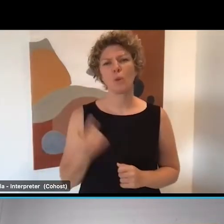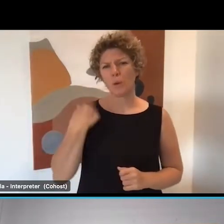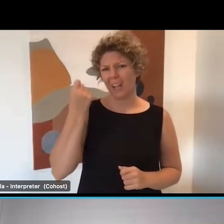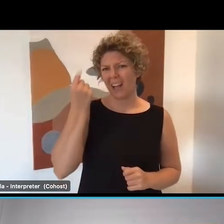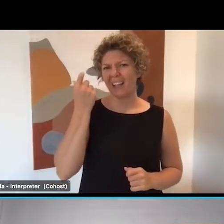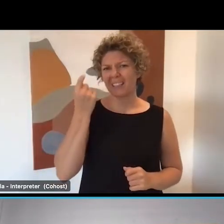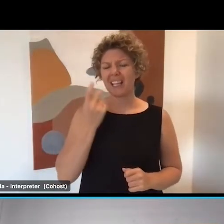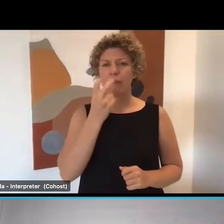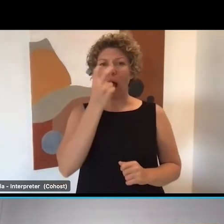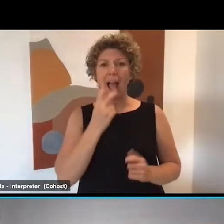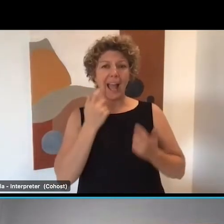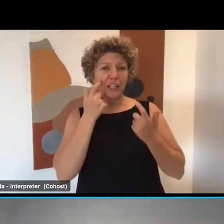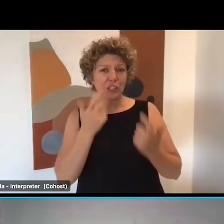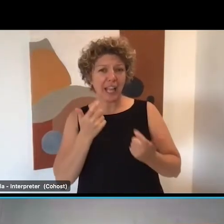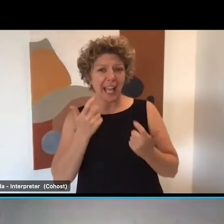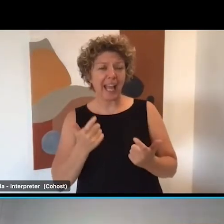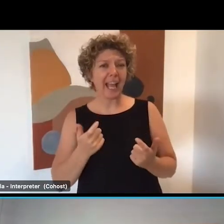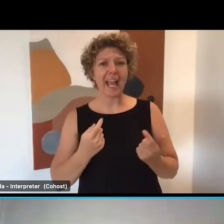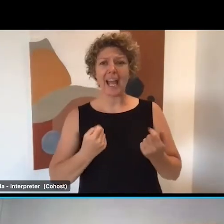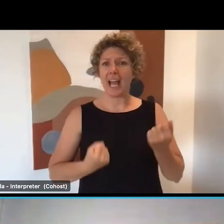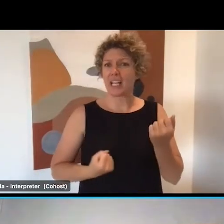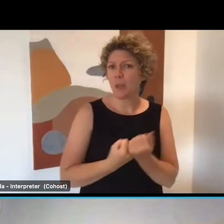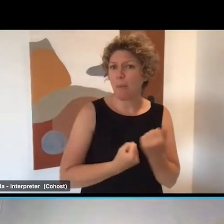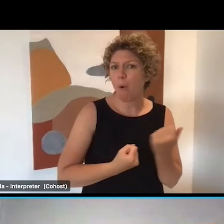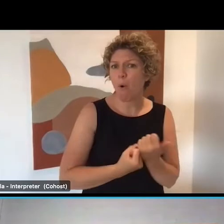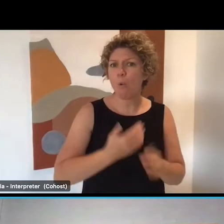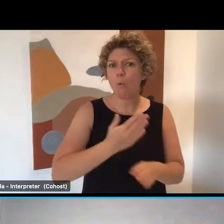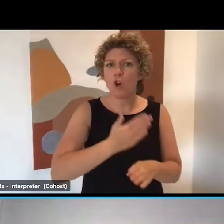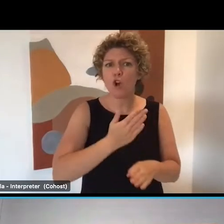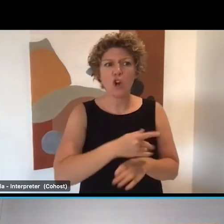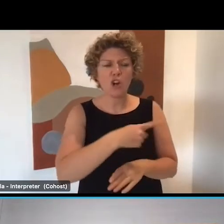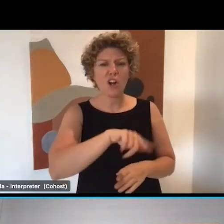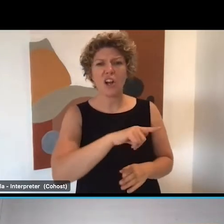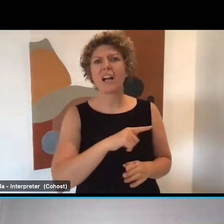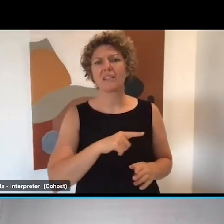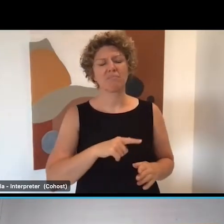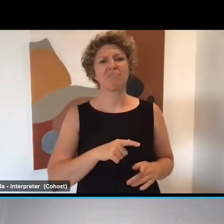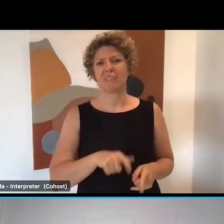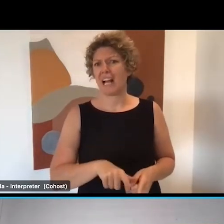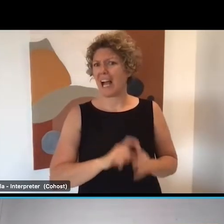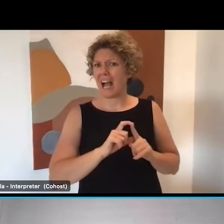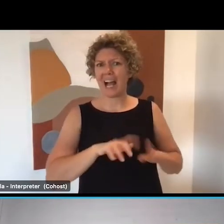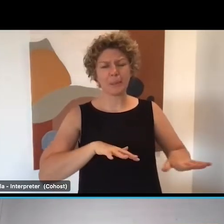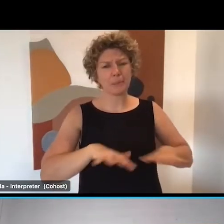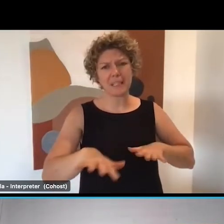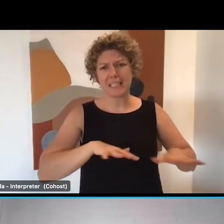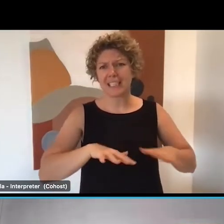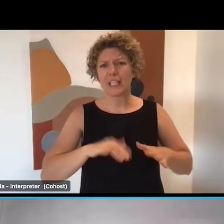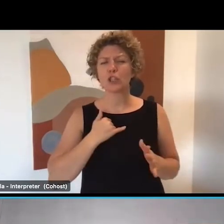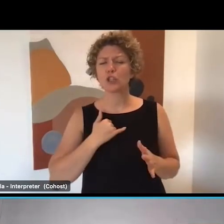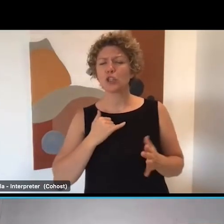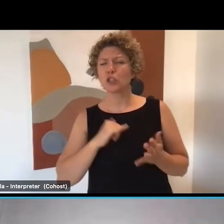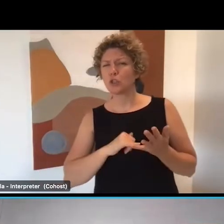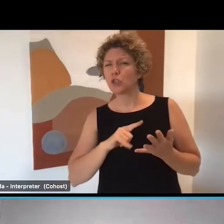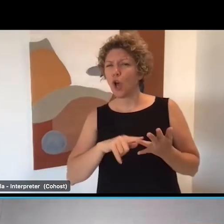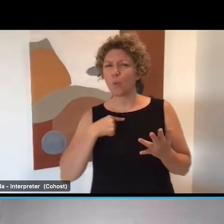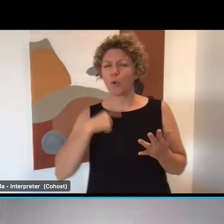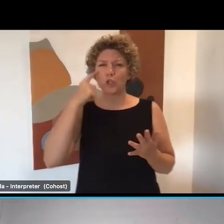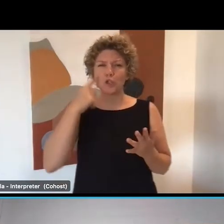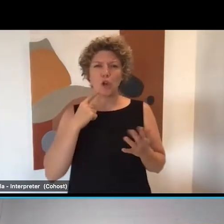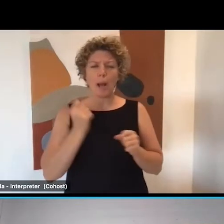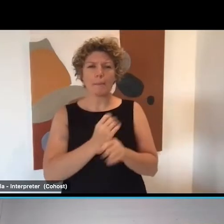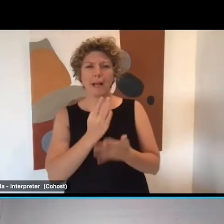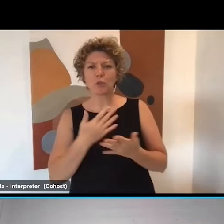sector is a busy space. And so to work smart and ensure a strategic, effective and action focused approach, we have a care and